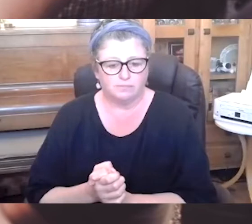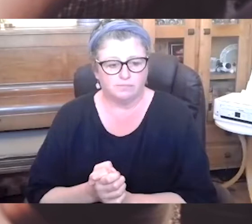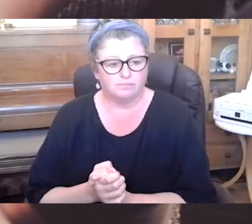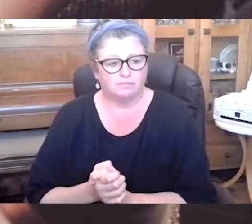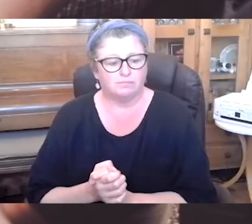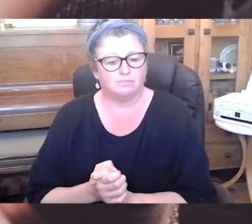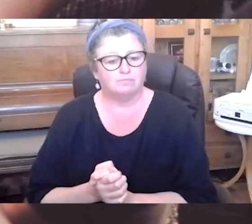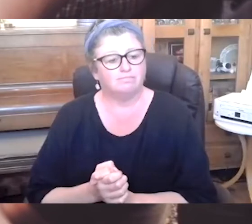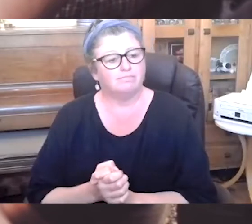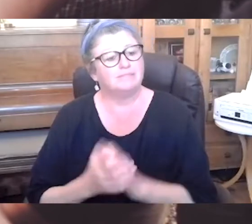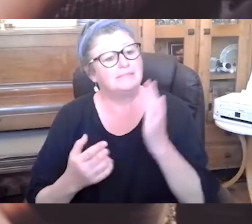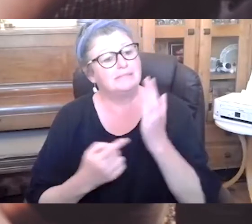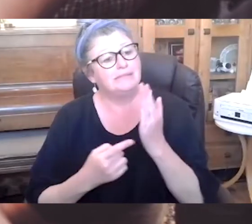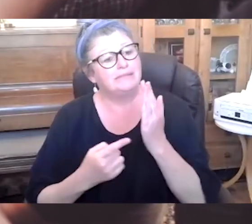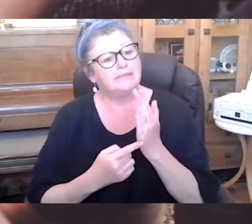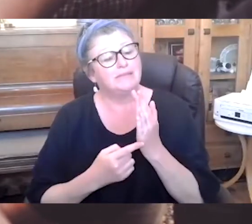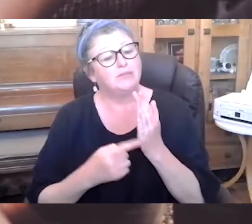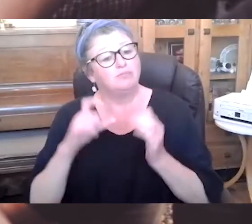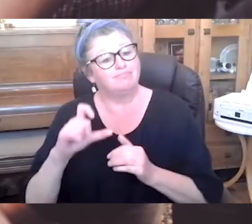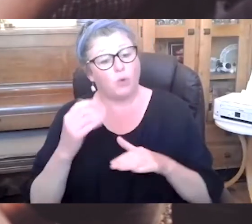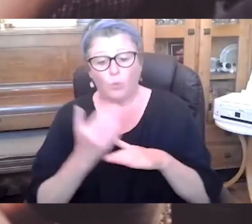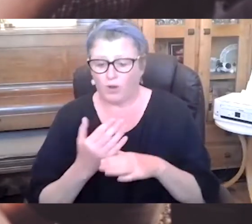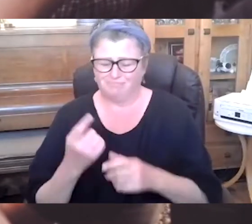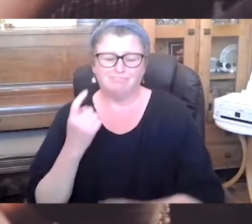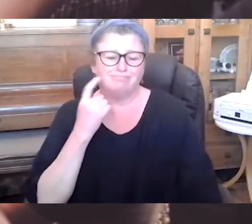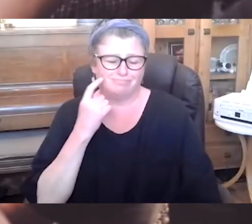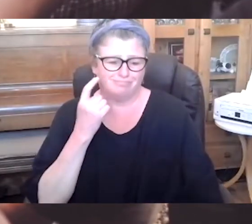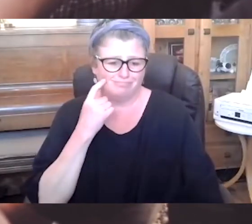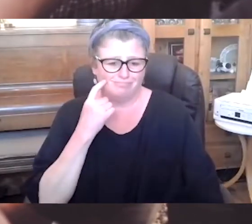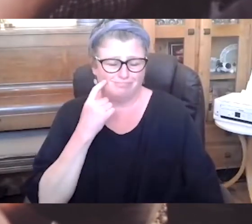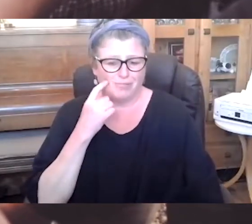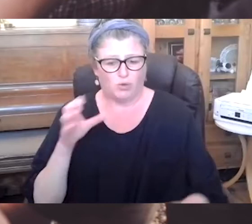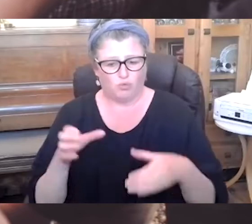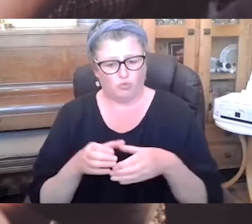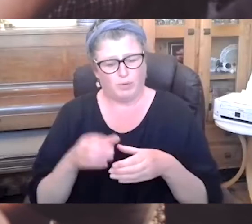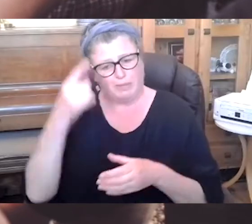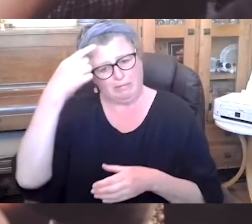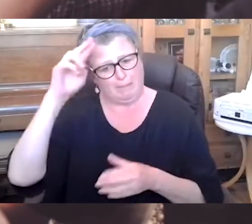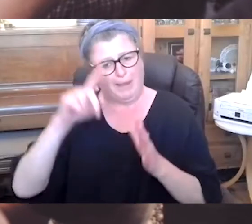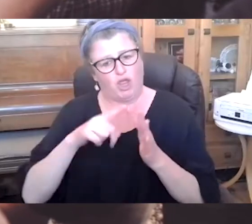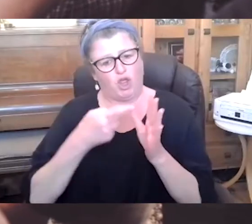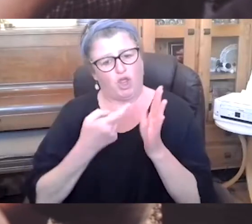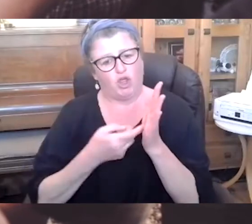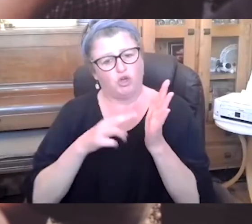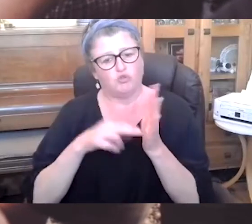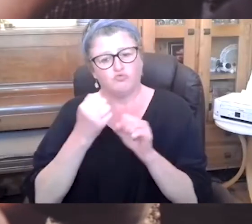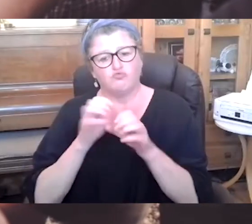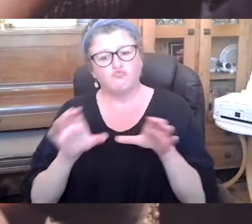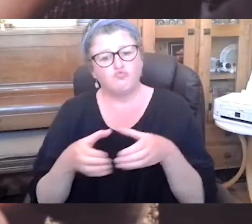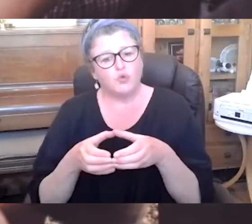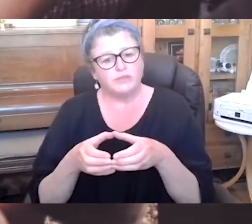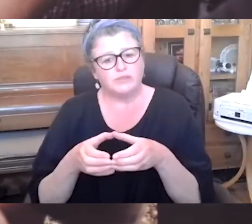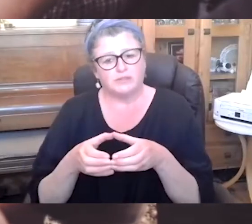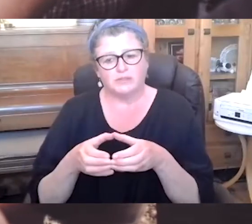How Tempo Time Credits work is really simple. The groups, known as earn groups, are the organisations or groups with whom the